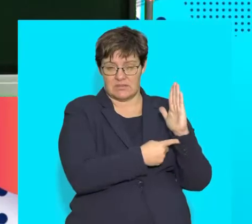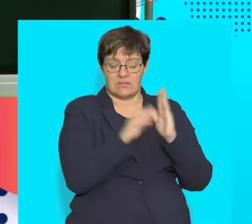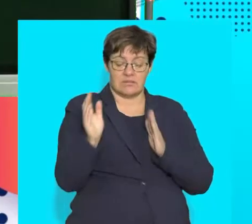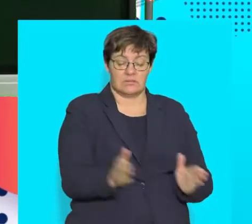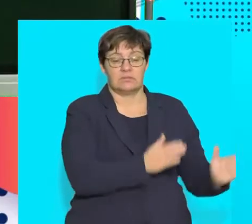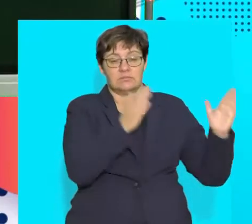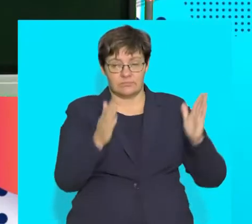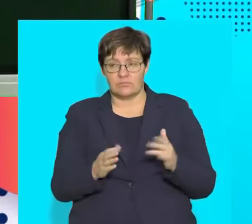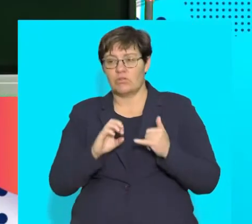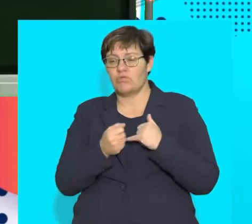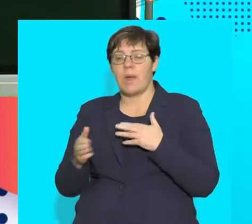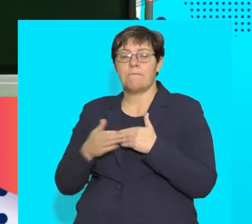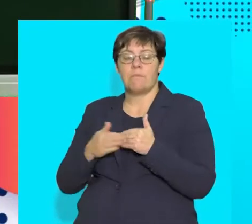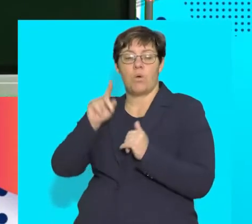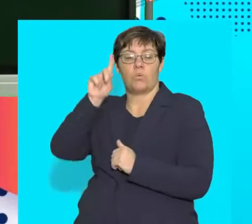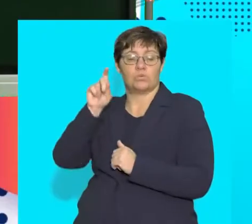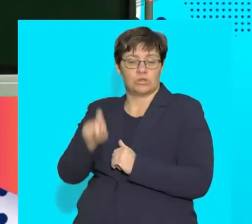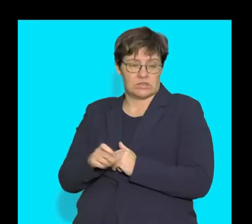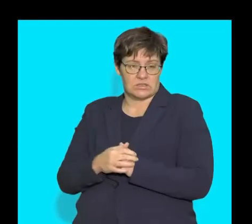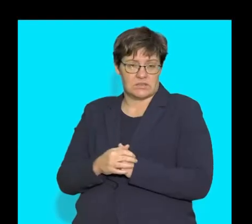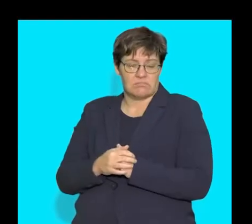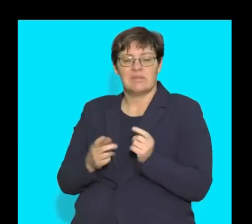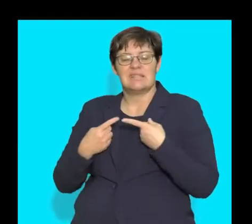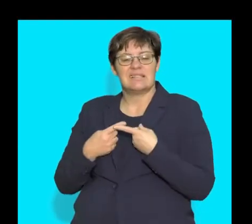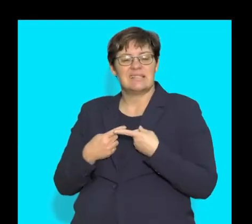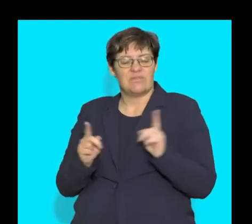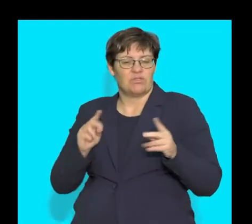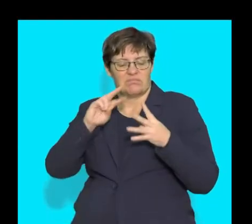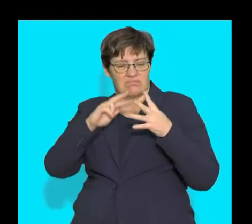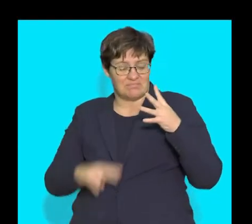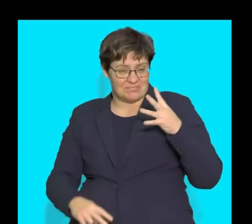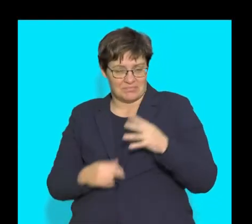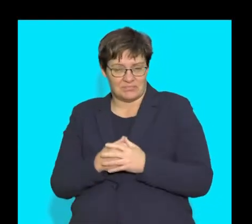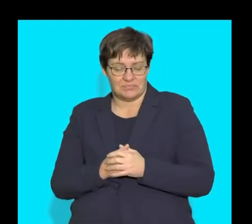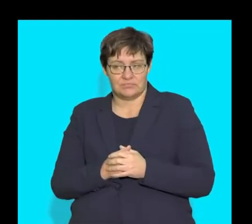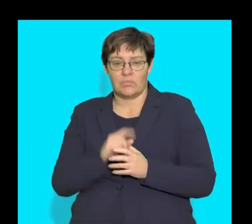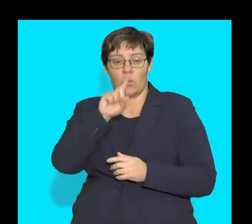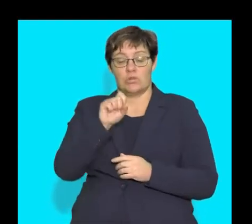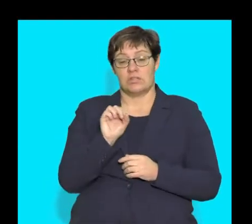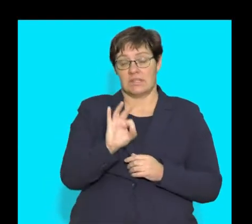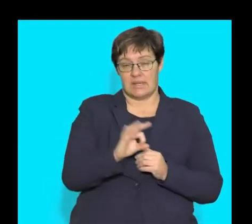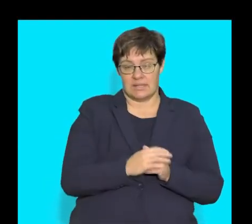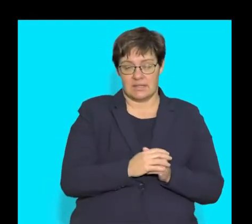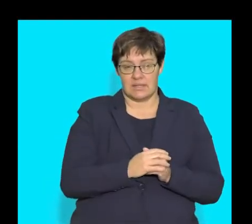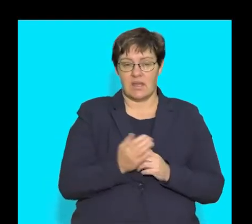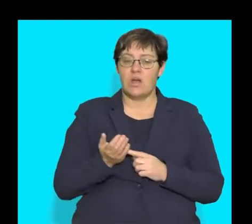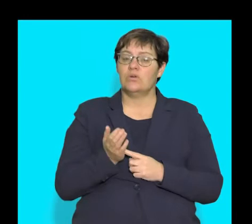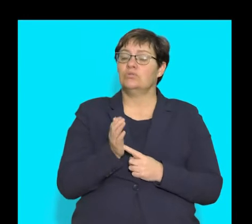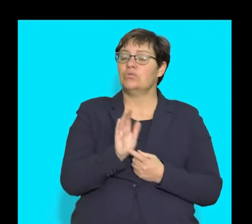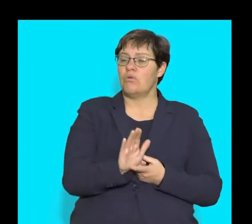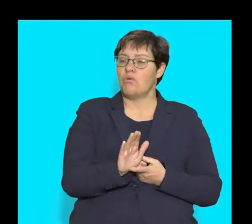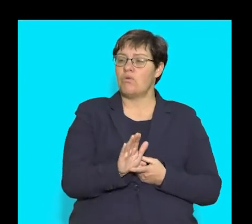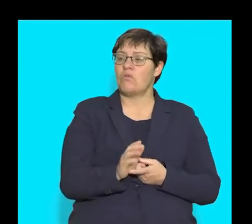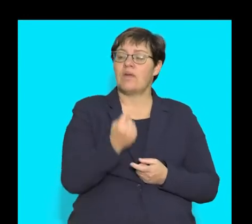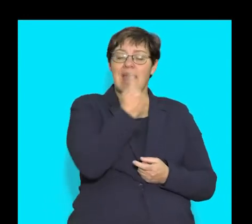Let's try and attempt a few more questions of a different type. Question 3. Indicate